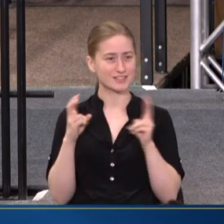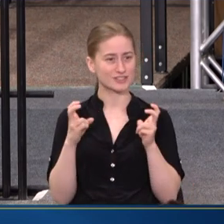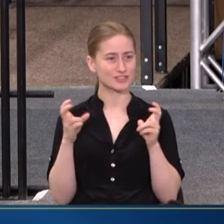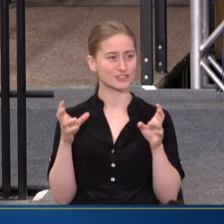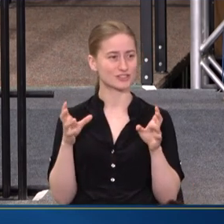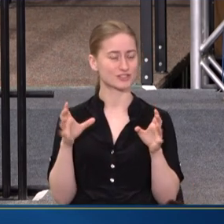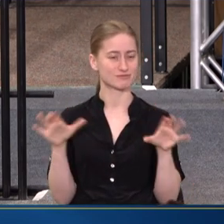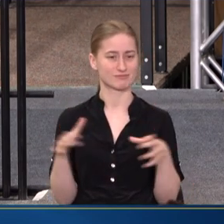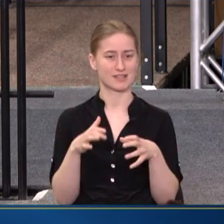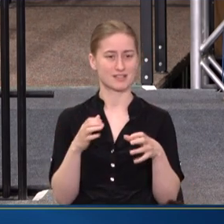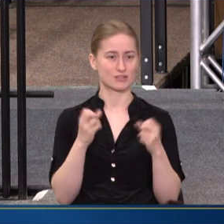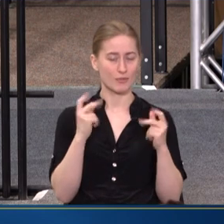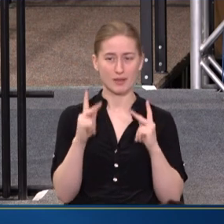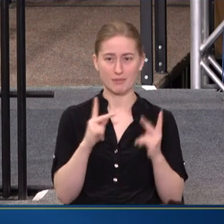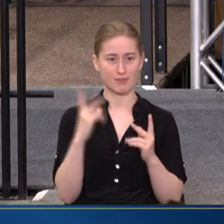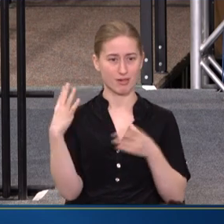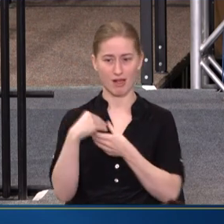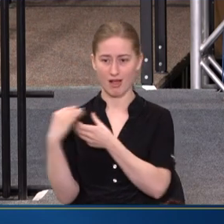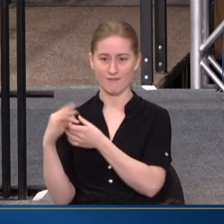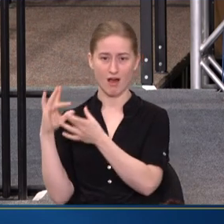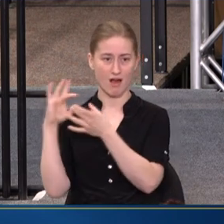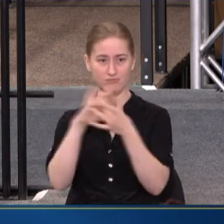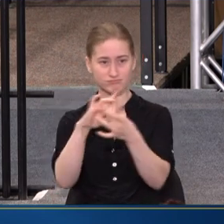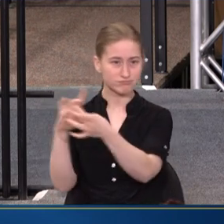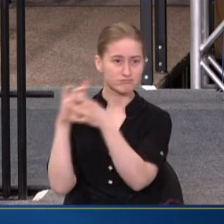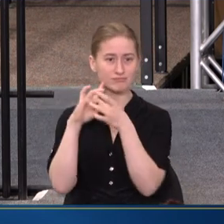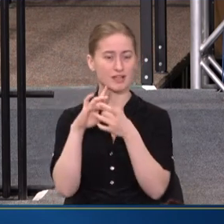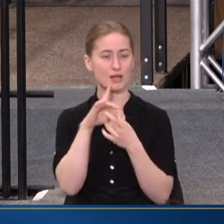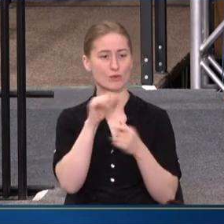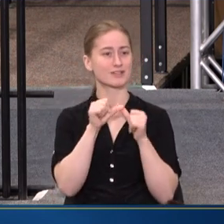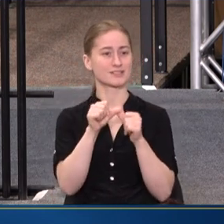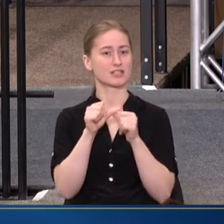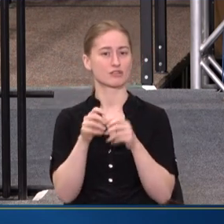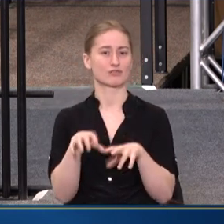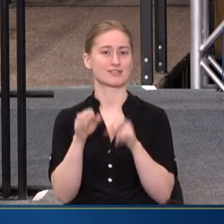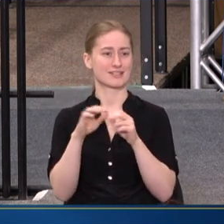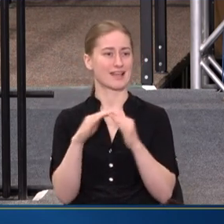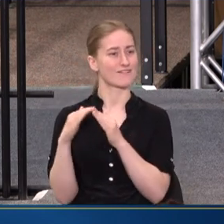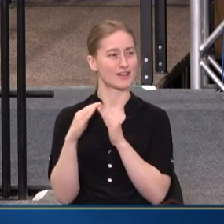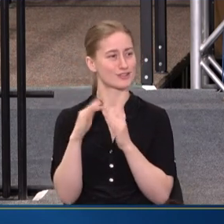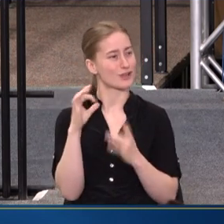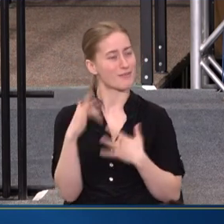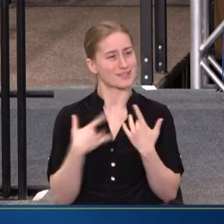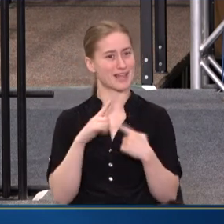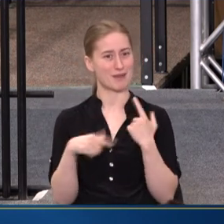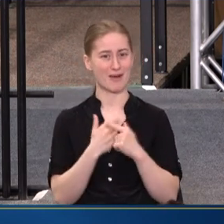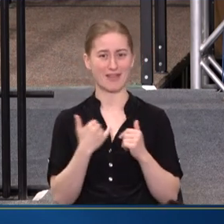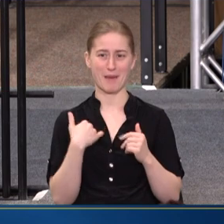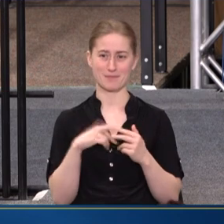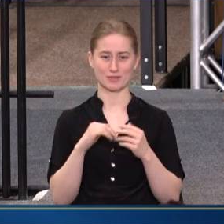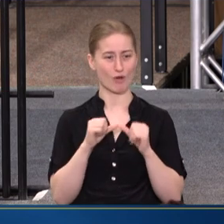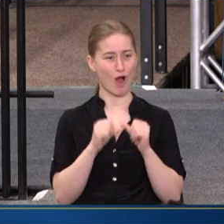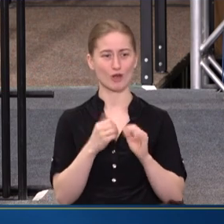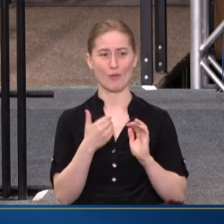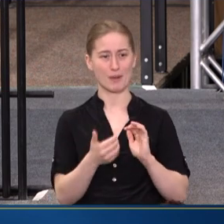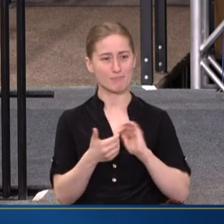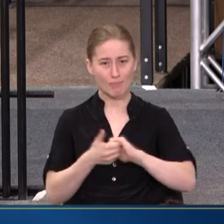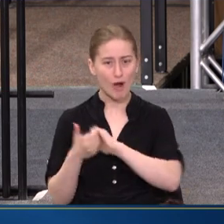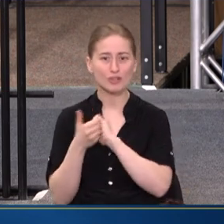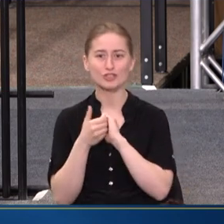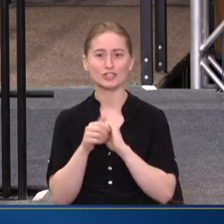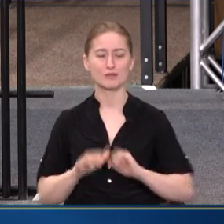AND TO GET WHERE WE NEED TO GO, WE CONTINUE TO TAKE THE VILLAGE. AND SO I'M EXCITED ABOUT THAT. IT MEANS SORT OF ONGOING PARTNERSHIPS